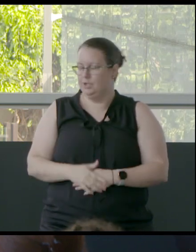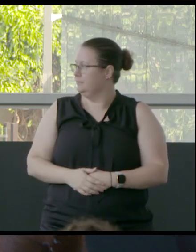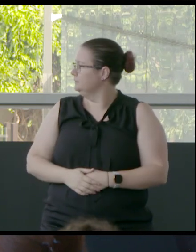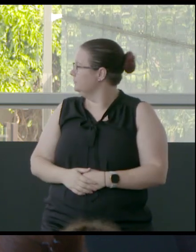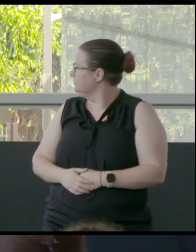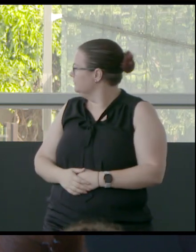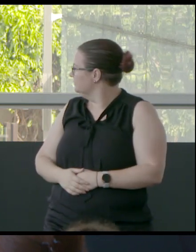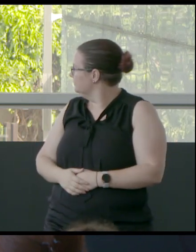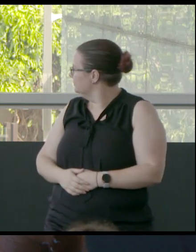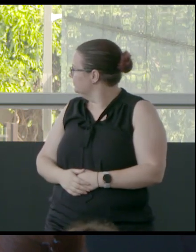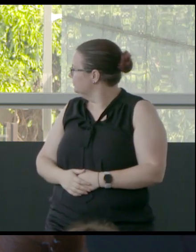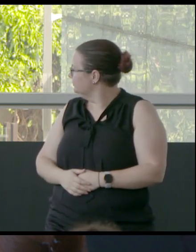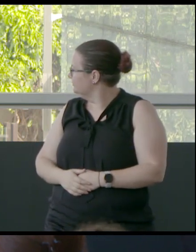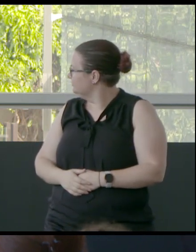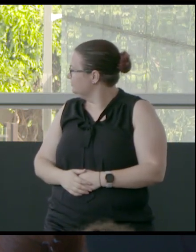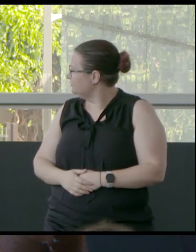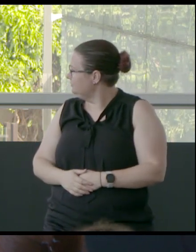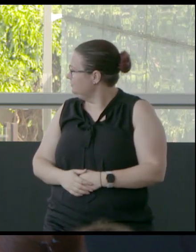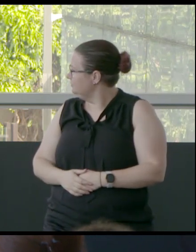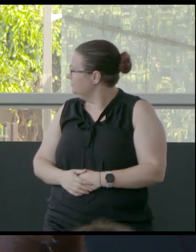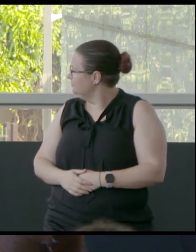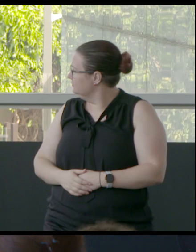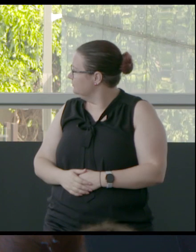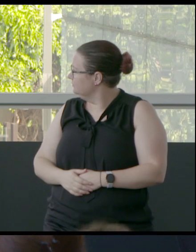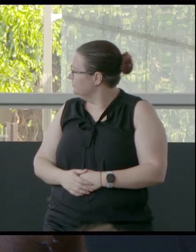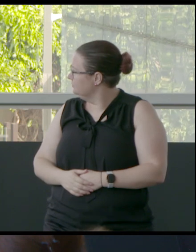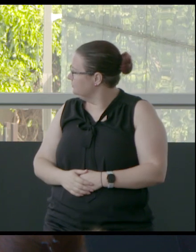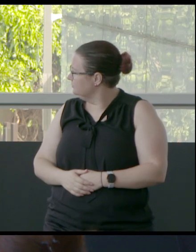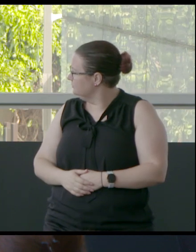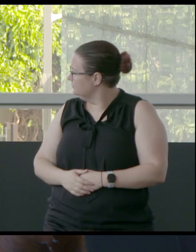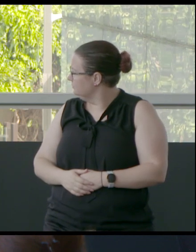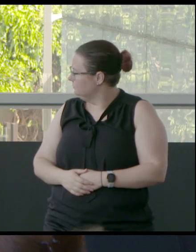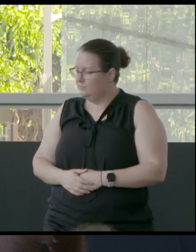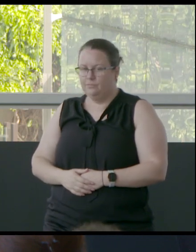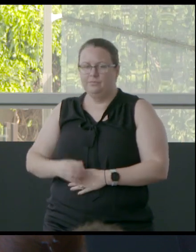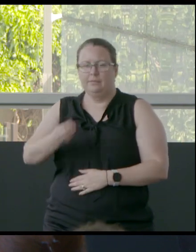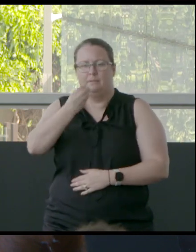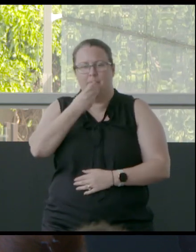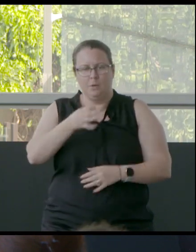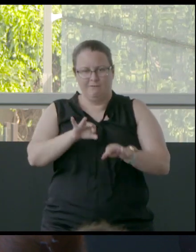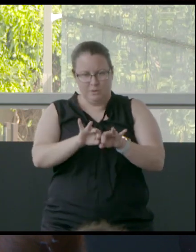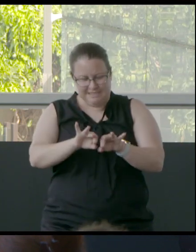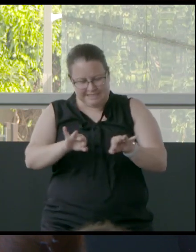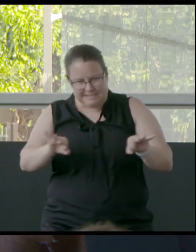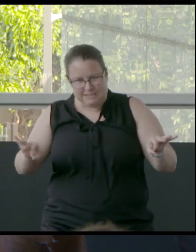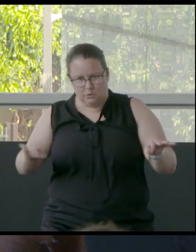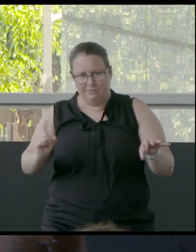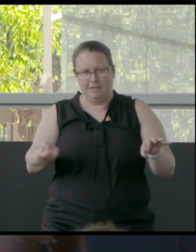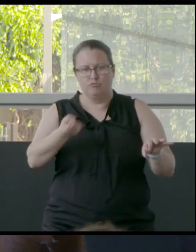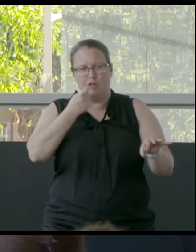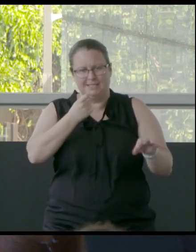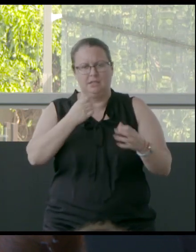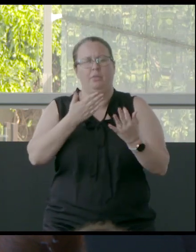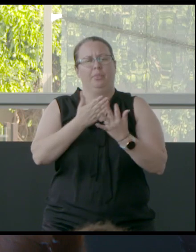These beautiful sticks, which have been encrusted through a natural